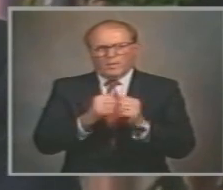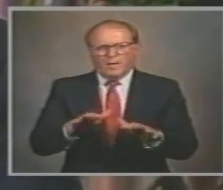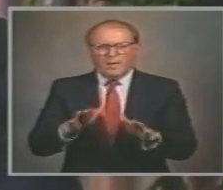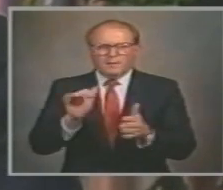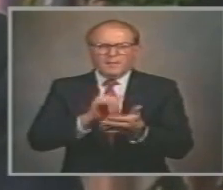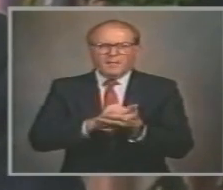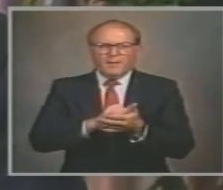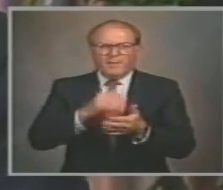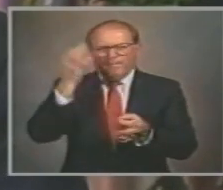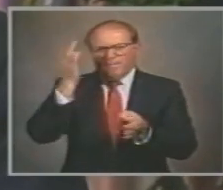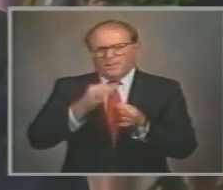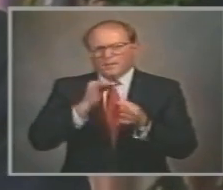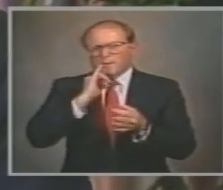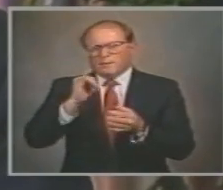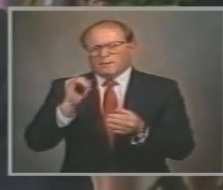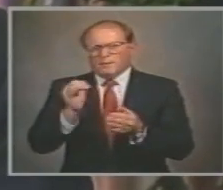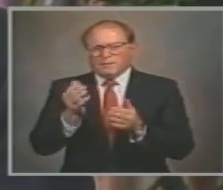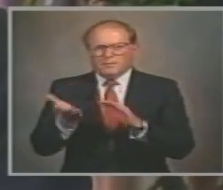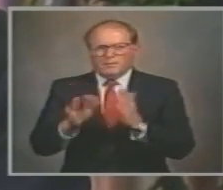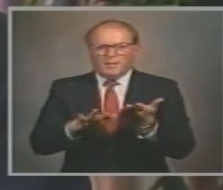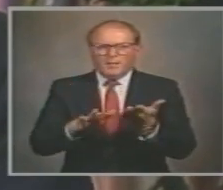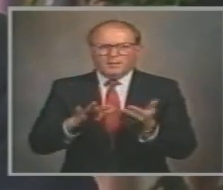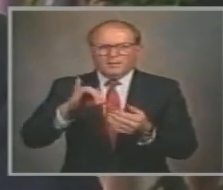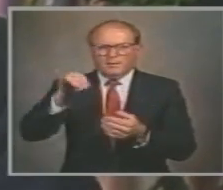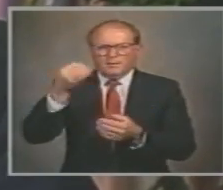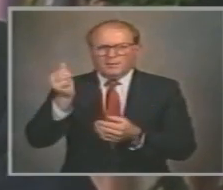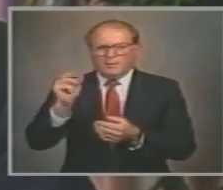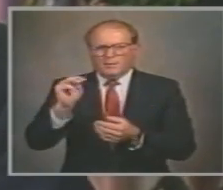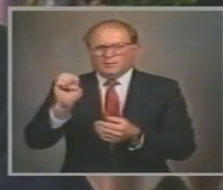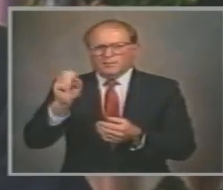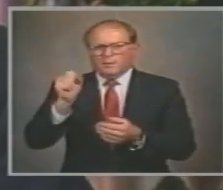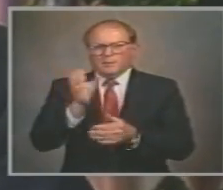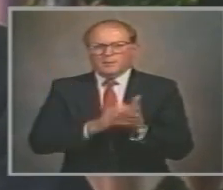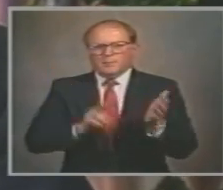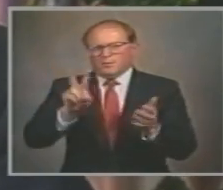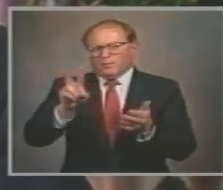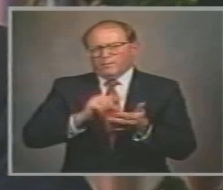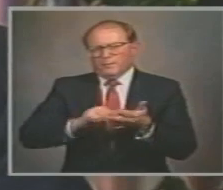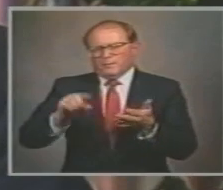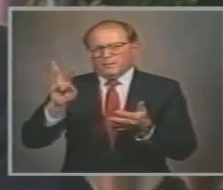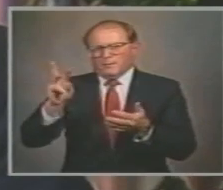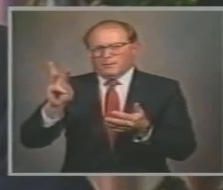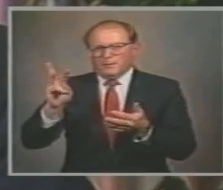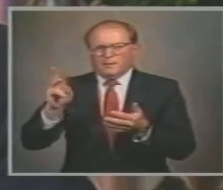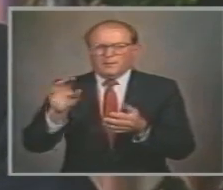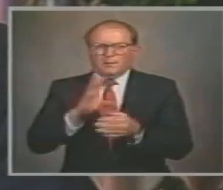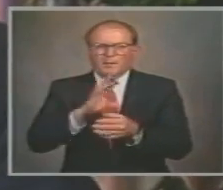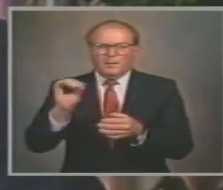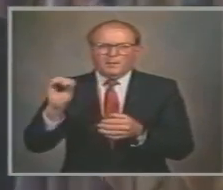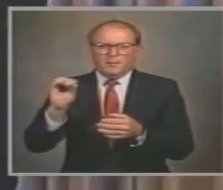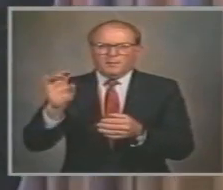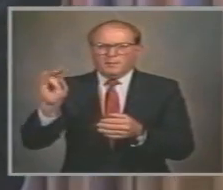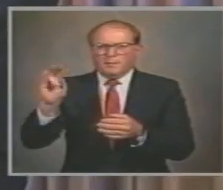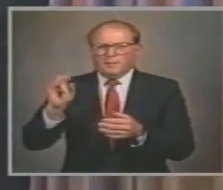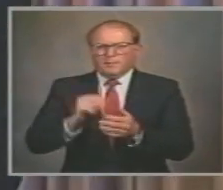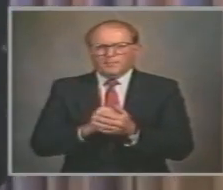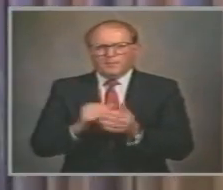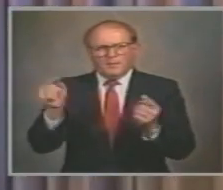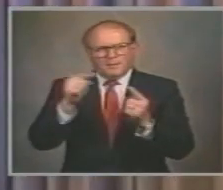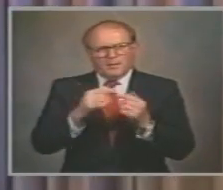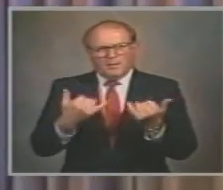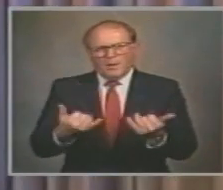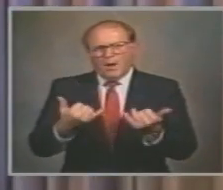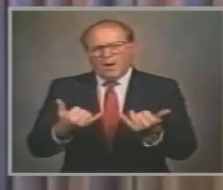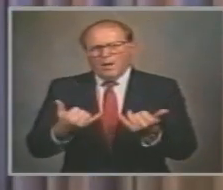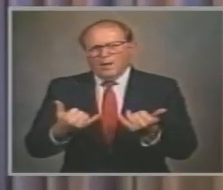Faith is dead James chapter 2 Verses 16 and 17 Until now